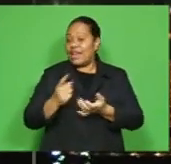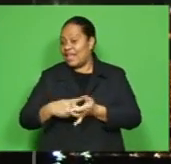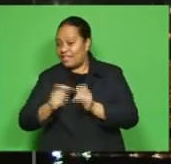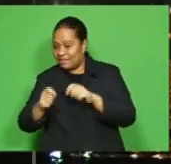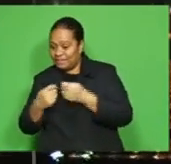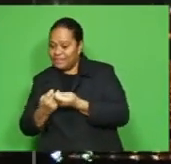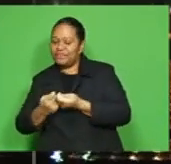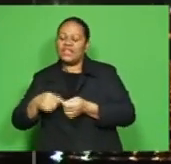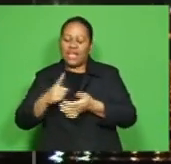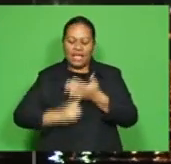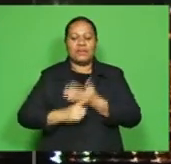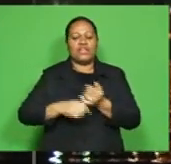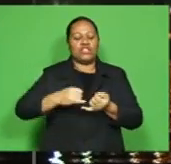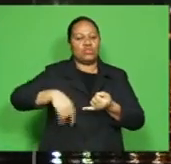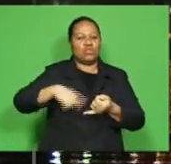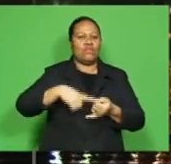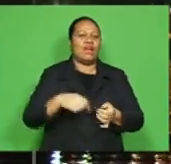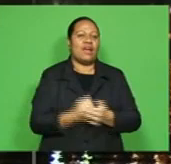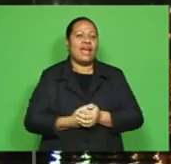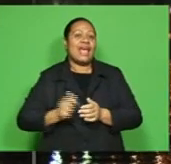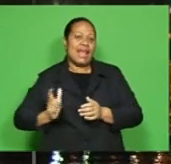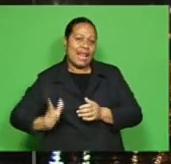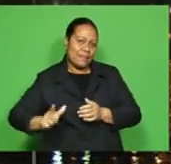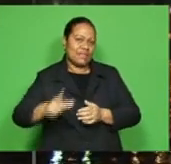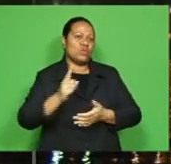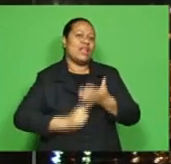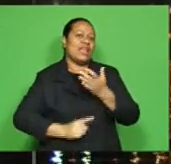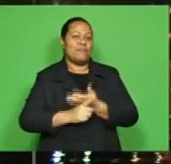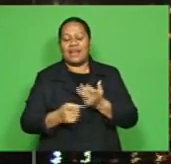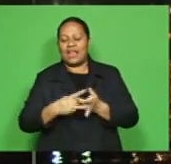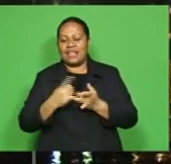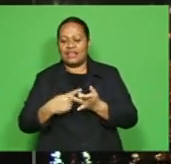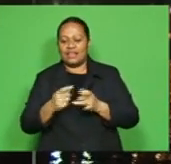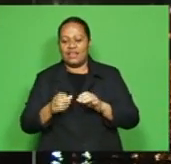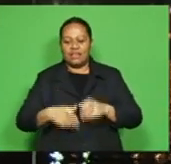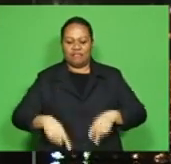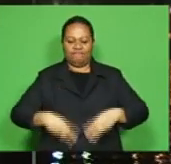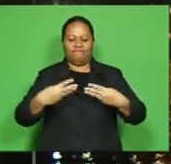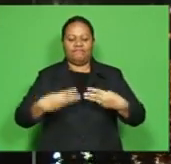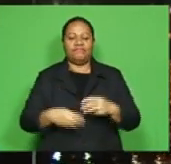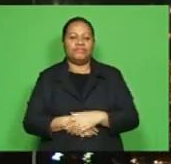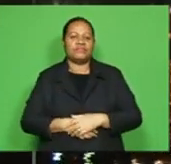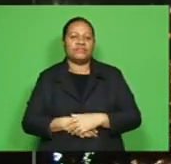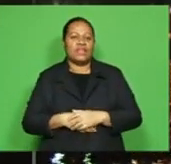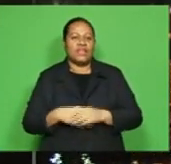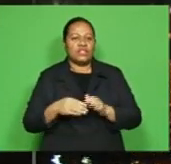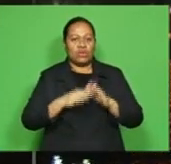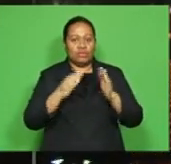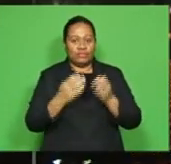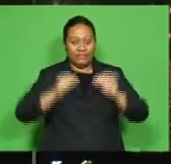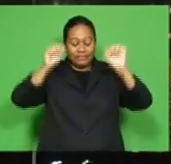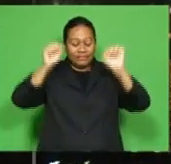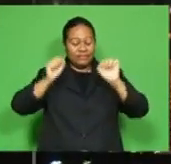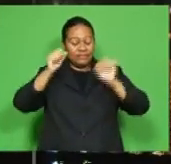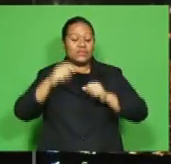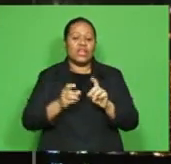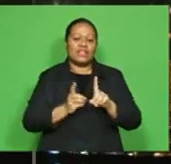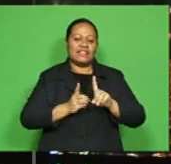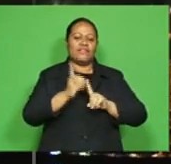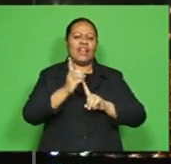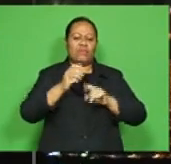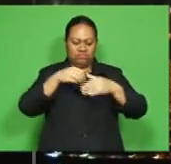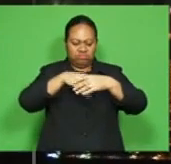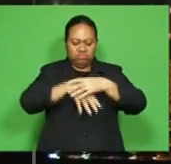take the Vodafone Fiji FA to Sabrell Park in Lombasa. Weightlifting Fiji will be focusing on developing grassroots